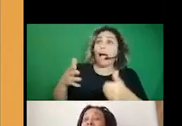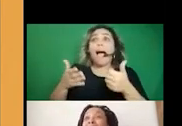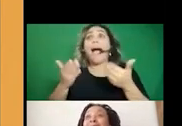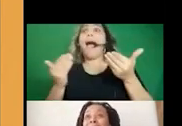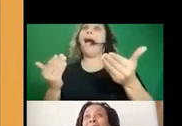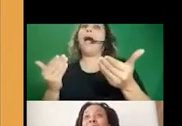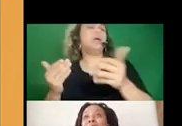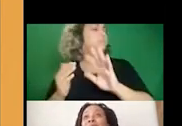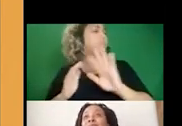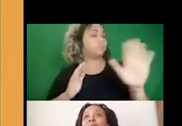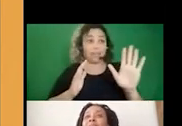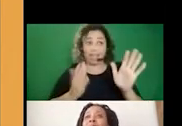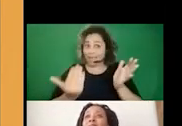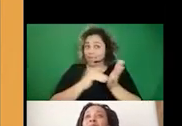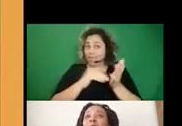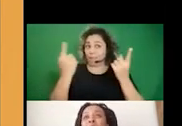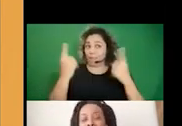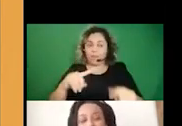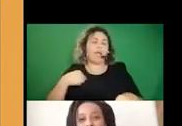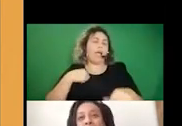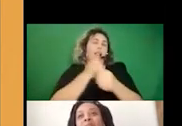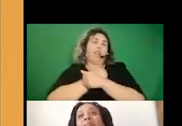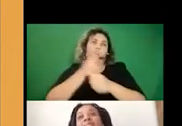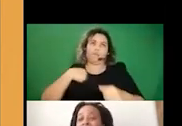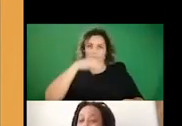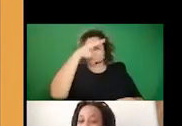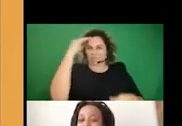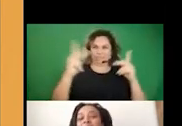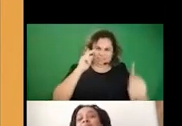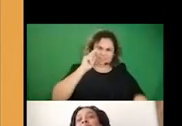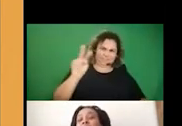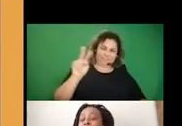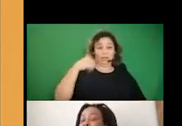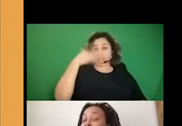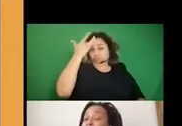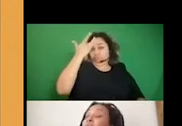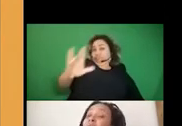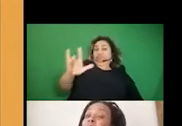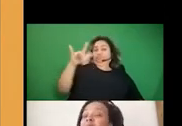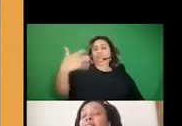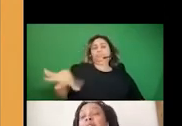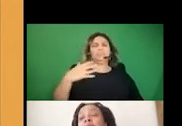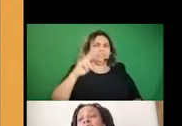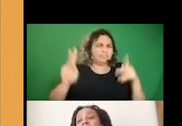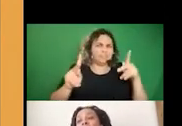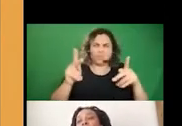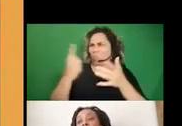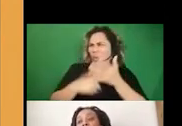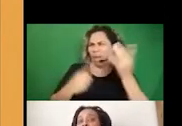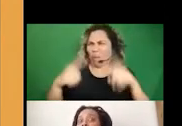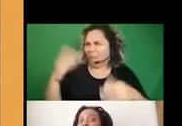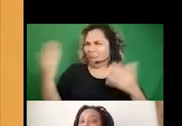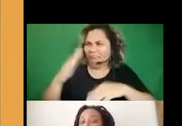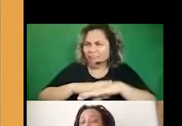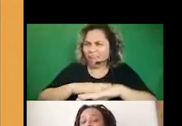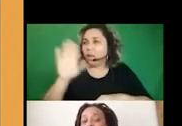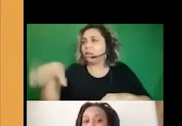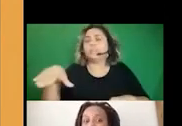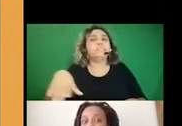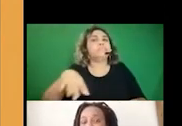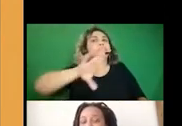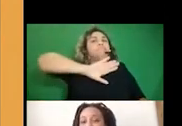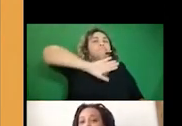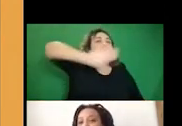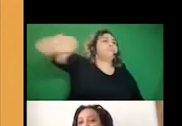and again, I love us, but Black people were savvy and like peeped what was going on and really tried not to